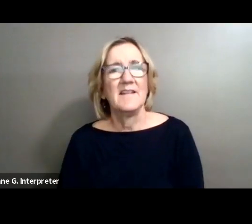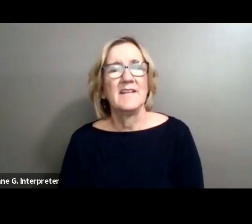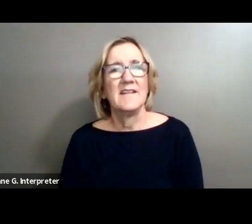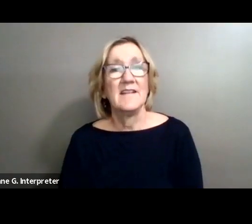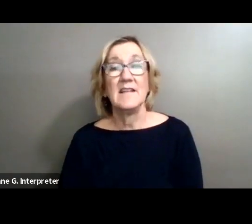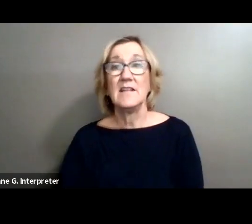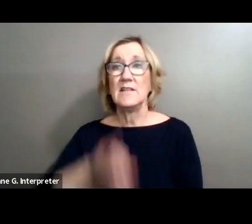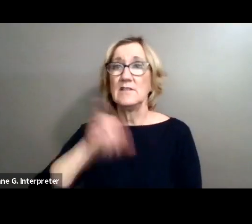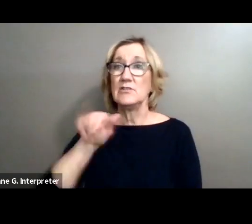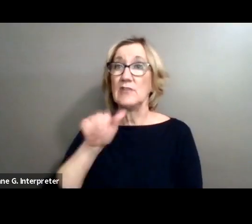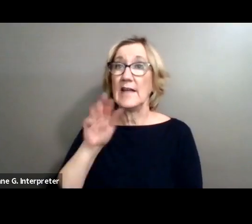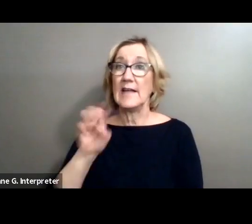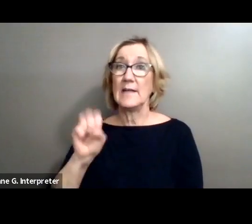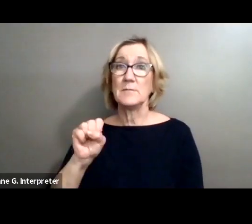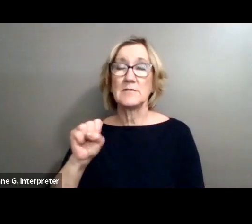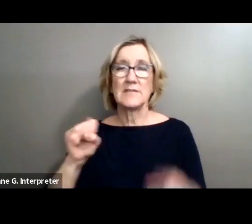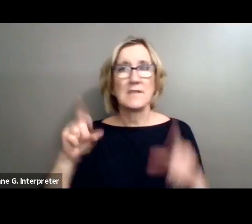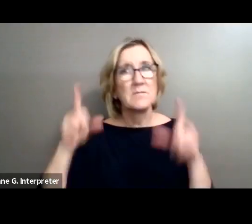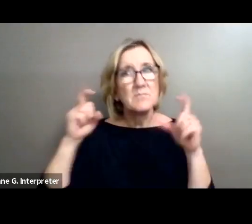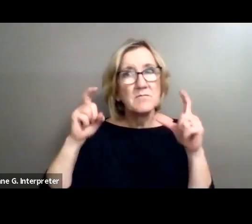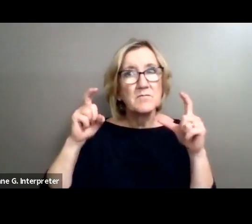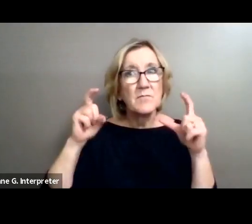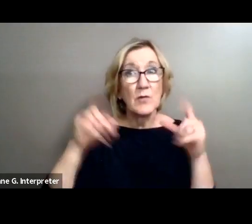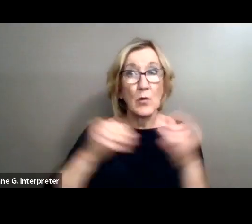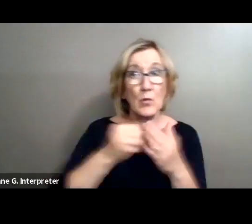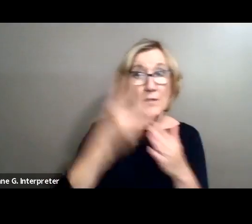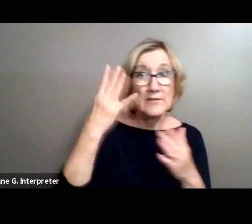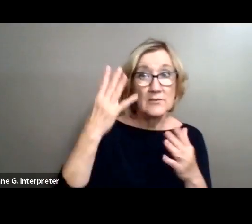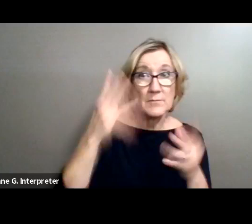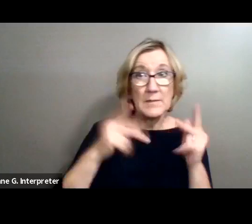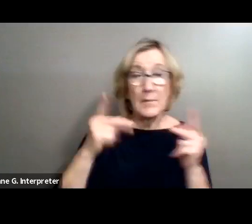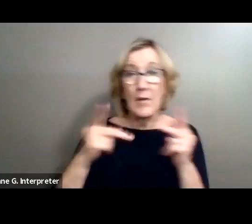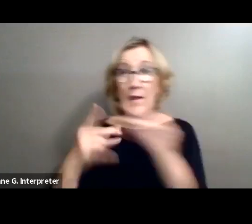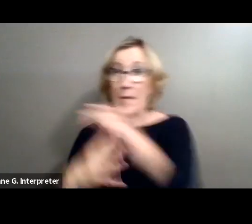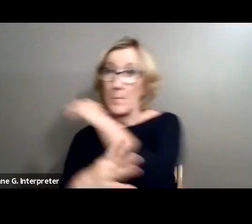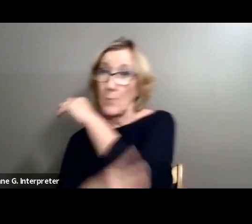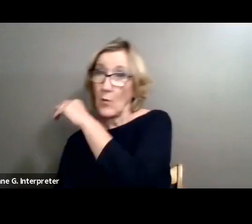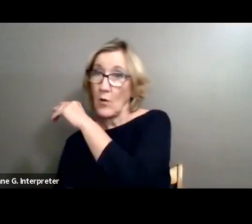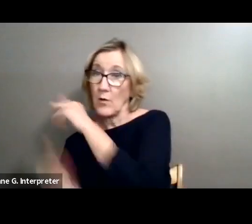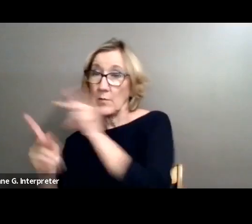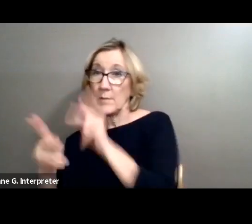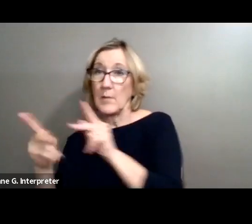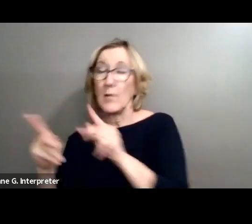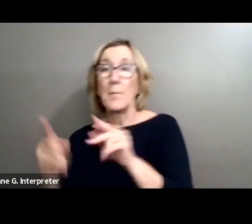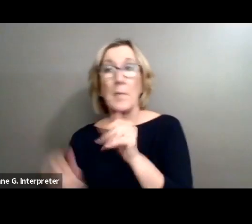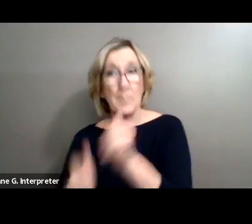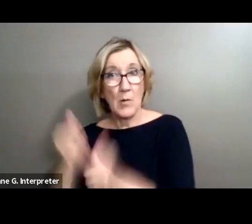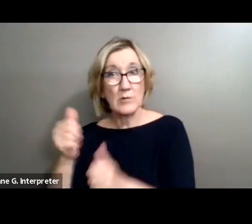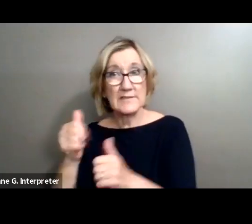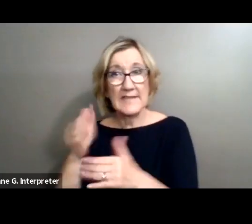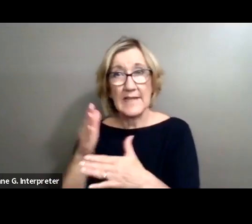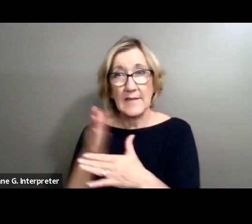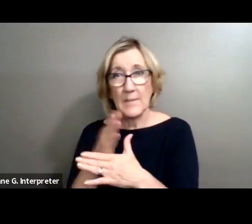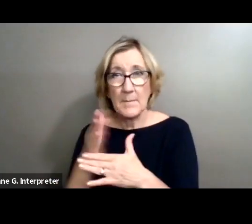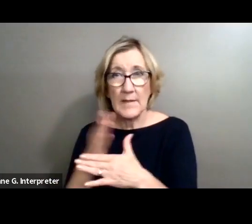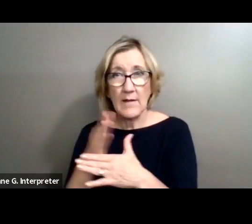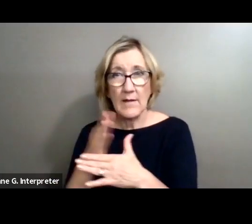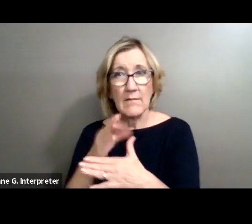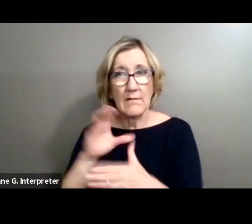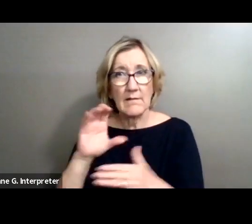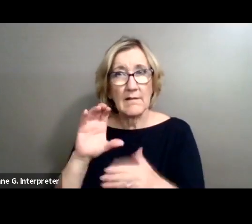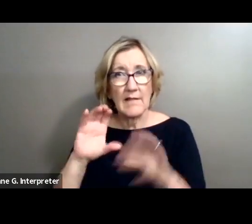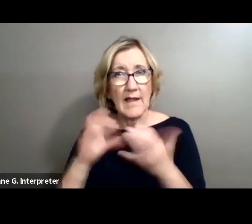James photographed the rich and the poor, but mostly the middle class. And this distinguished him from many other photographers.